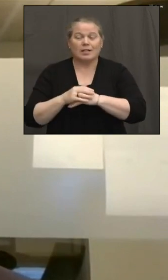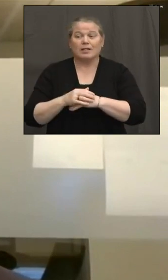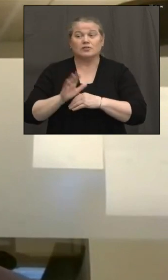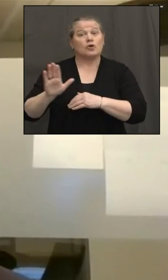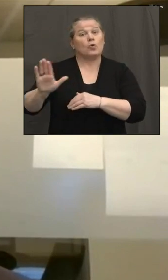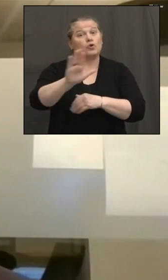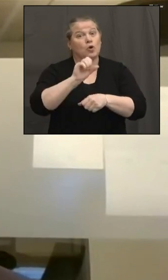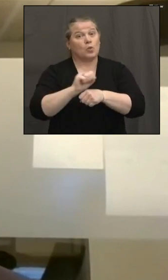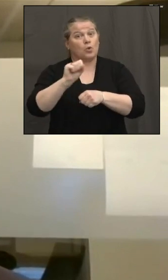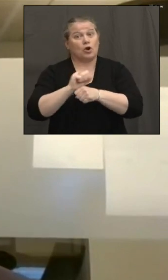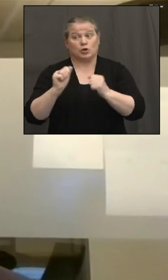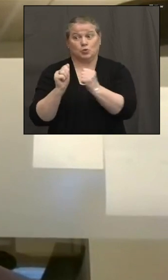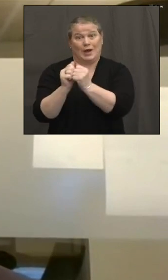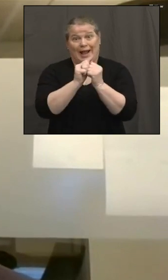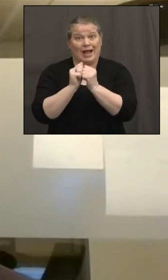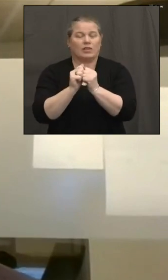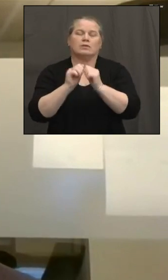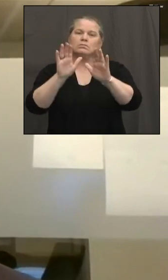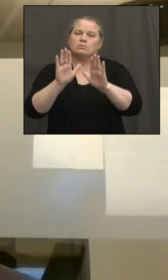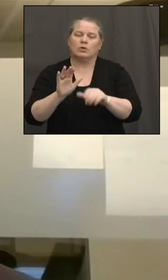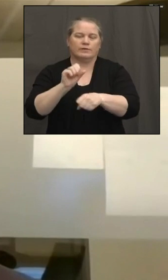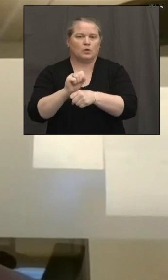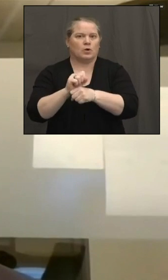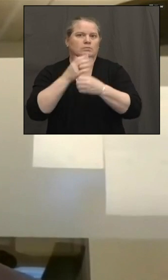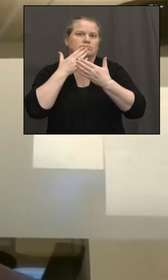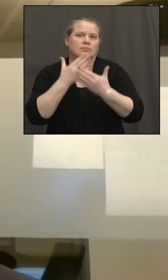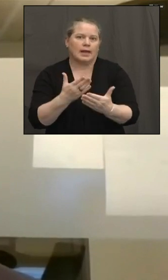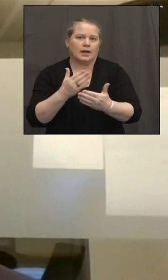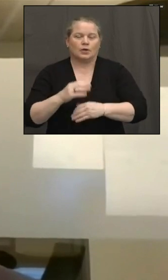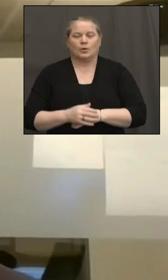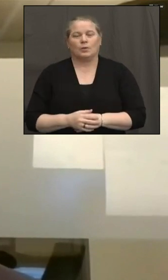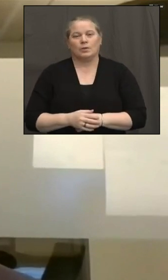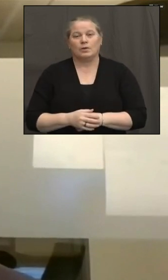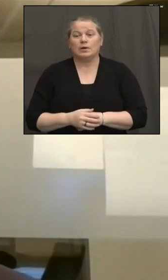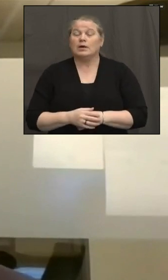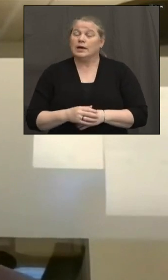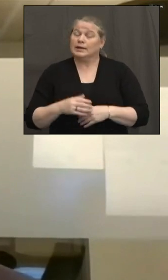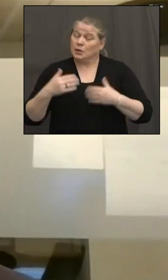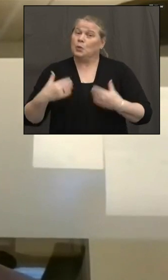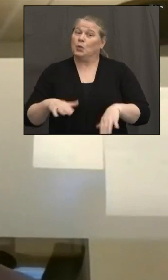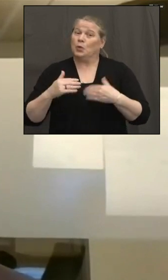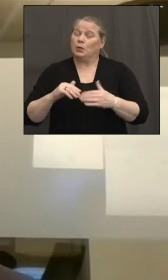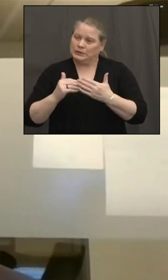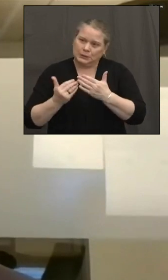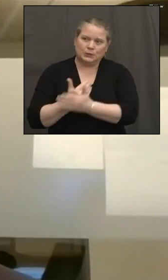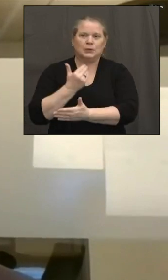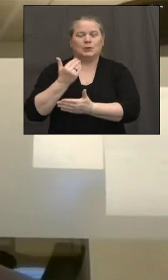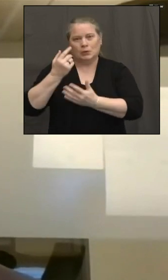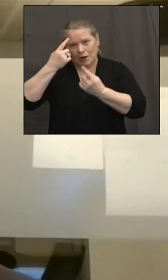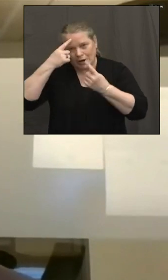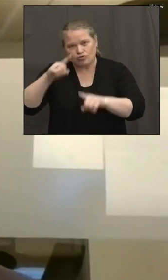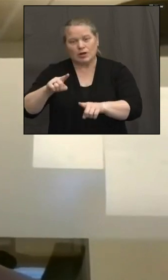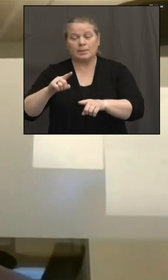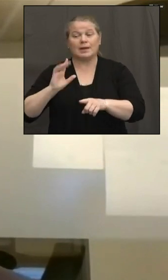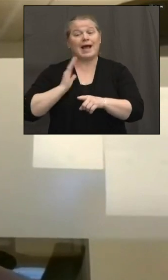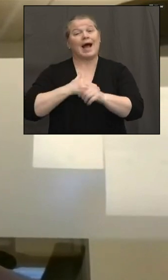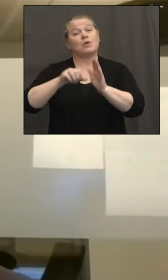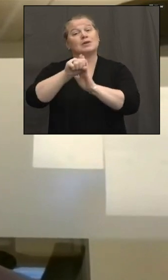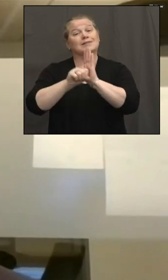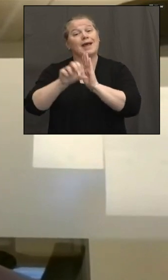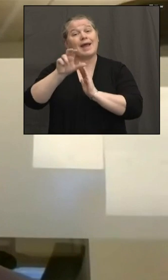the state and our tribal nations really is a once-in-a-generation pack. It sets our state up to be regionally competitive